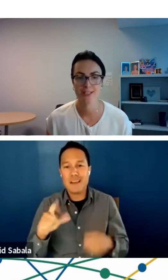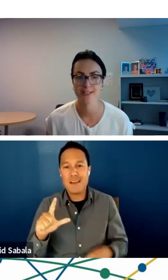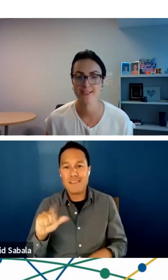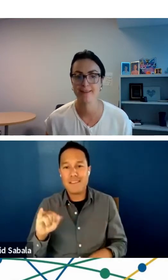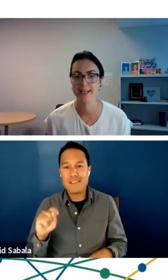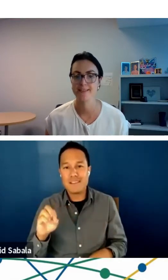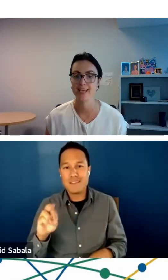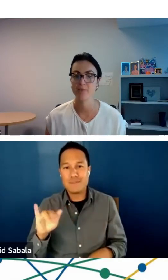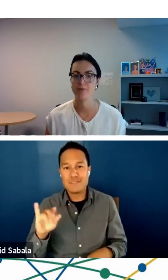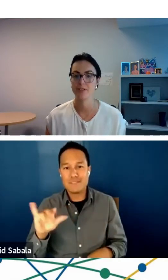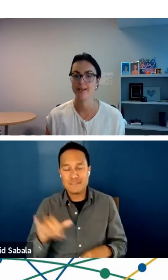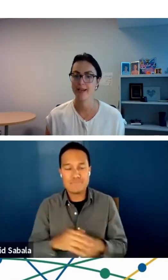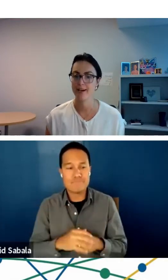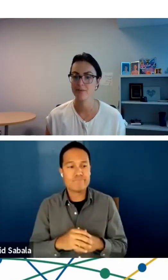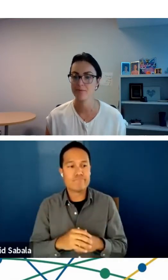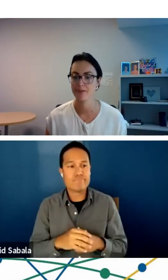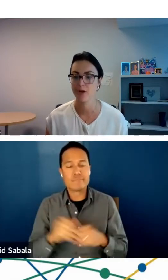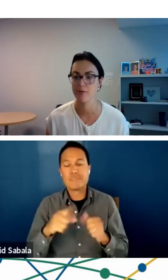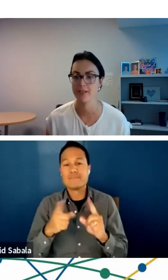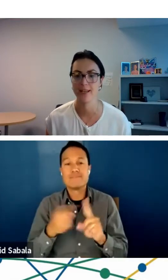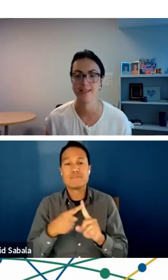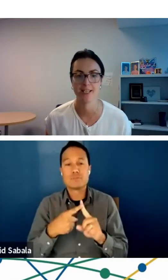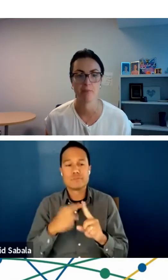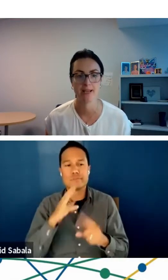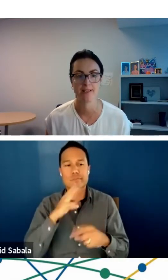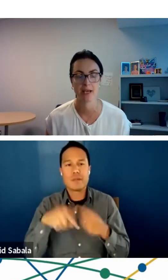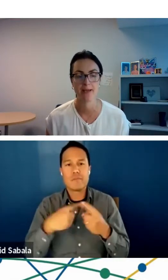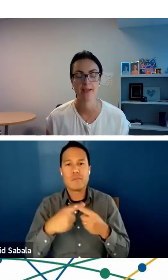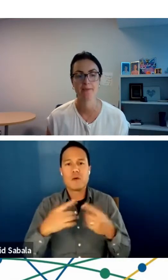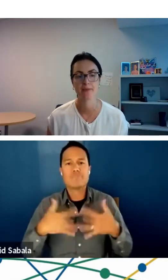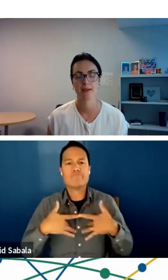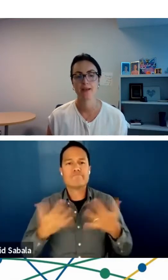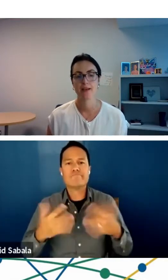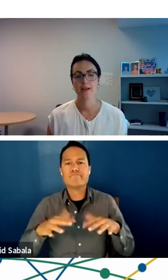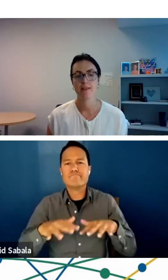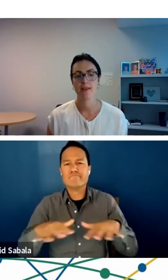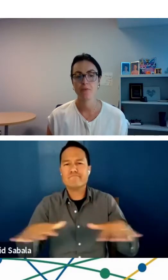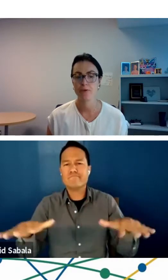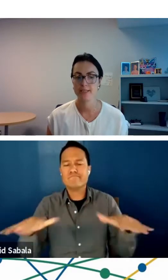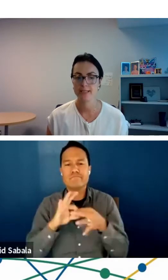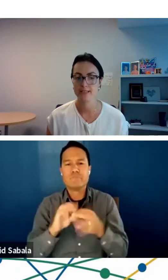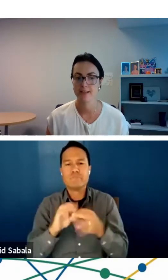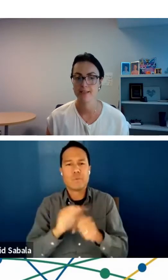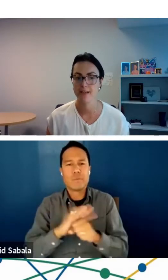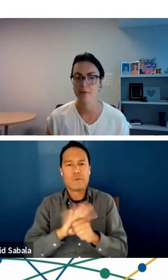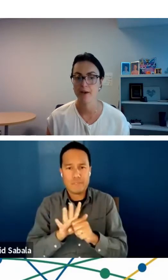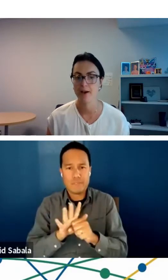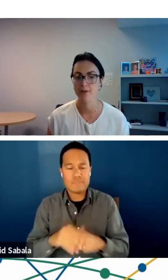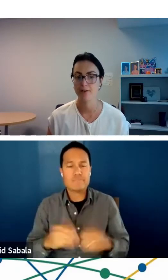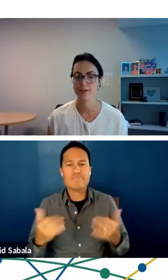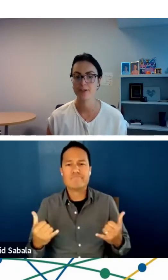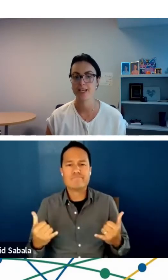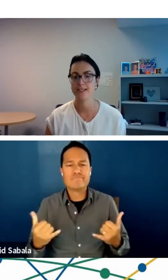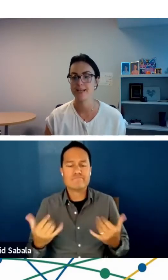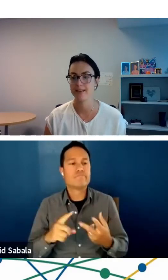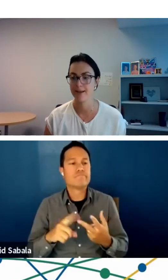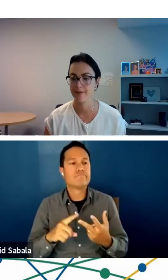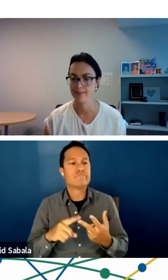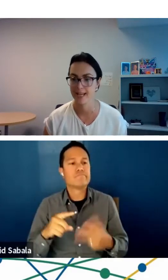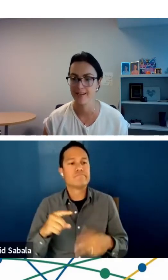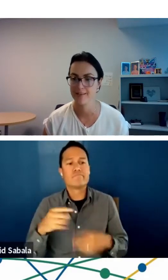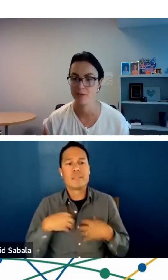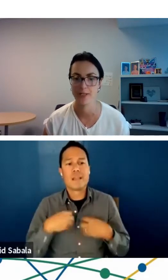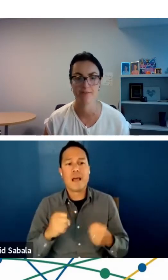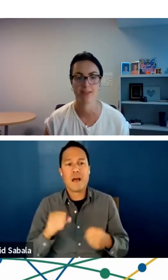will first discuss the landscape of telehealth with the COVID-19 pandemic. Then we will discuss some health literacy and